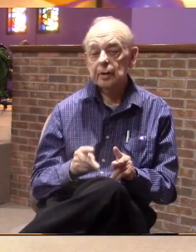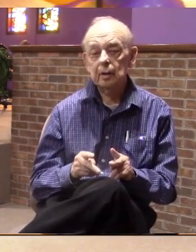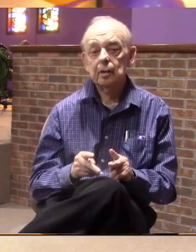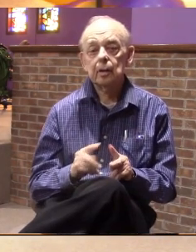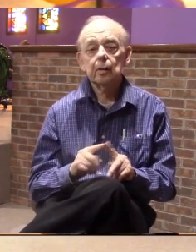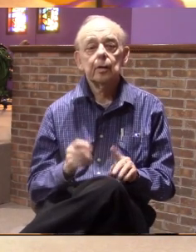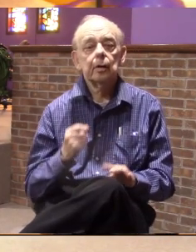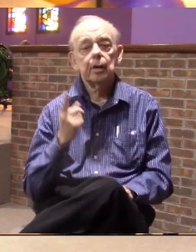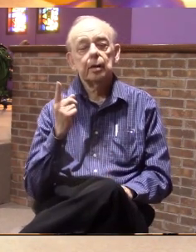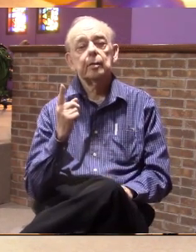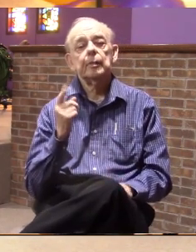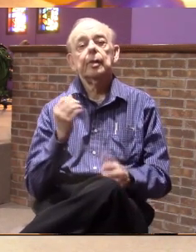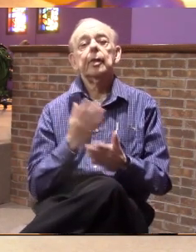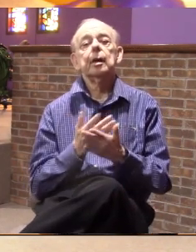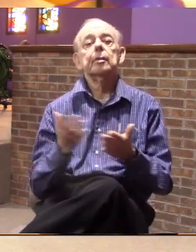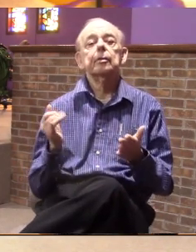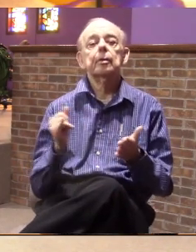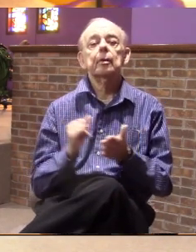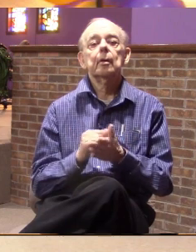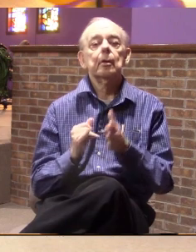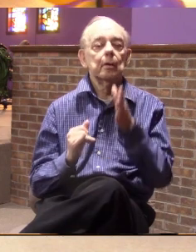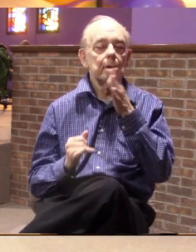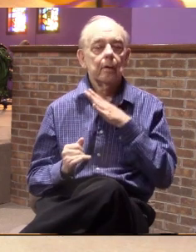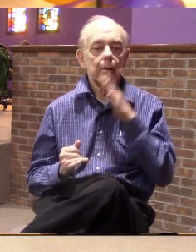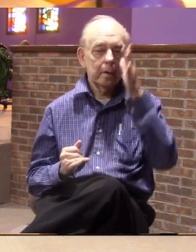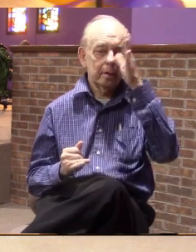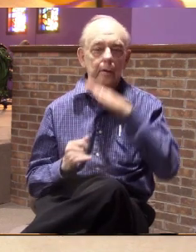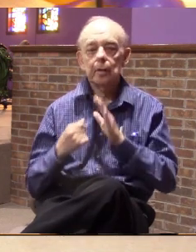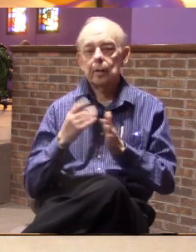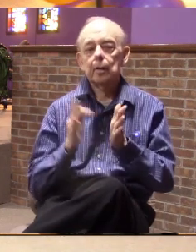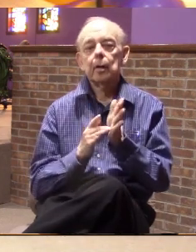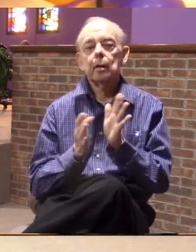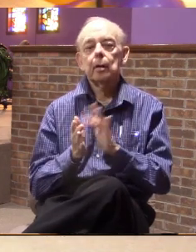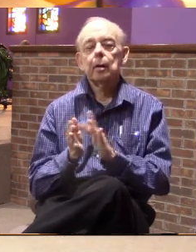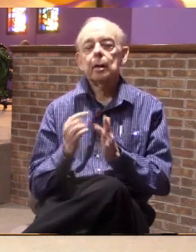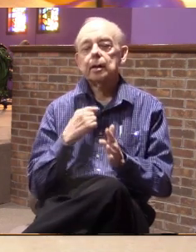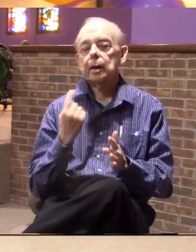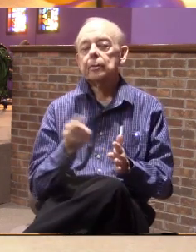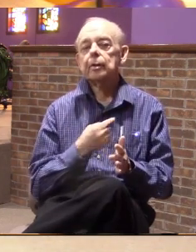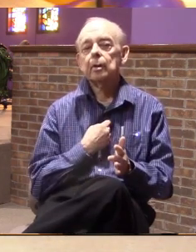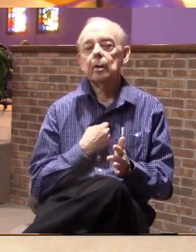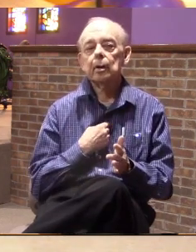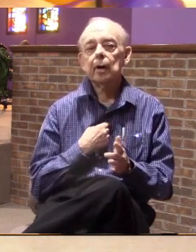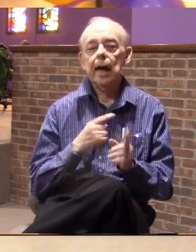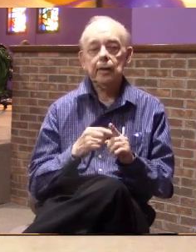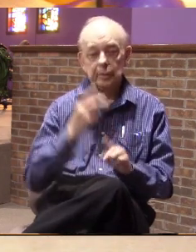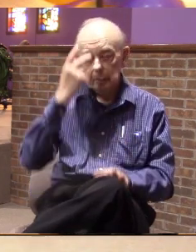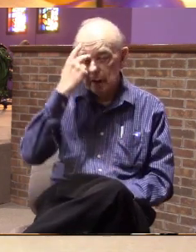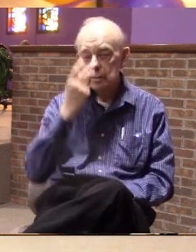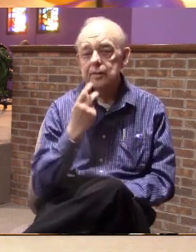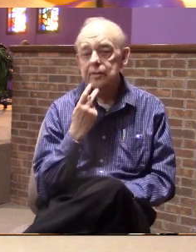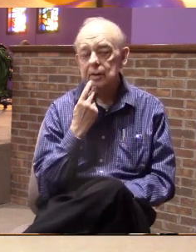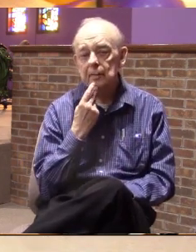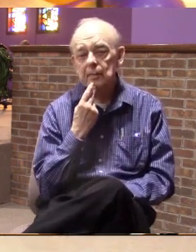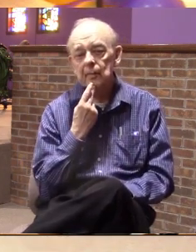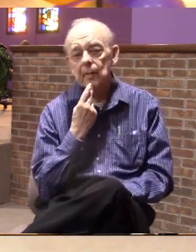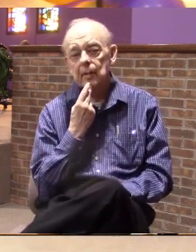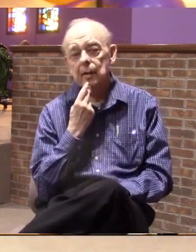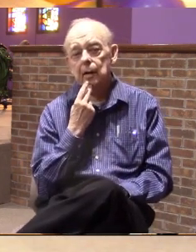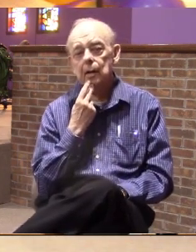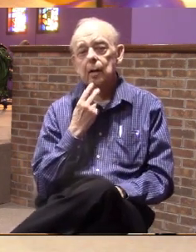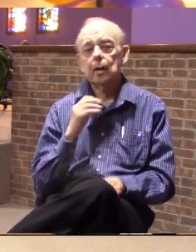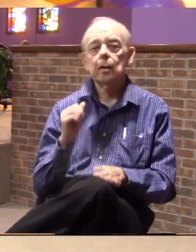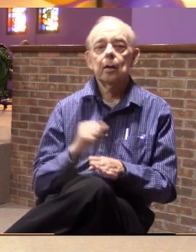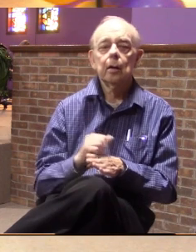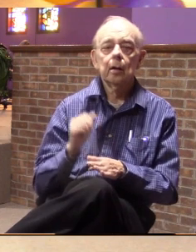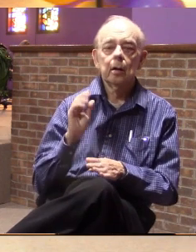you realize a lot of things, ladies and gentlemen, and that is the Bible says to us as parents to